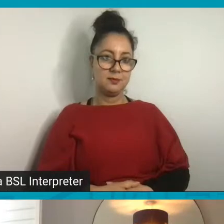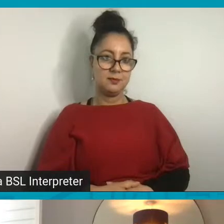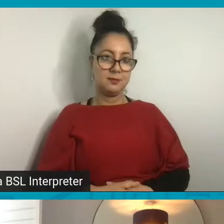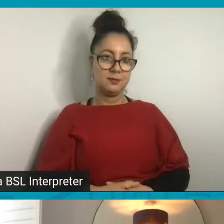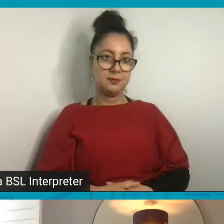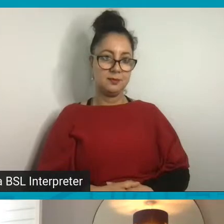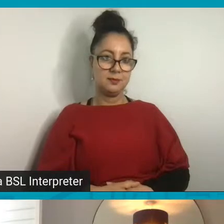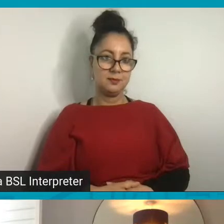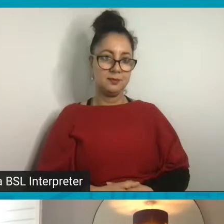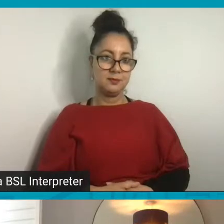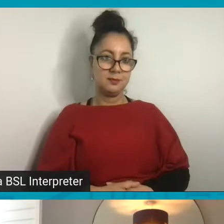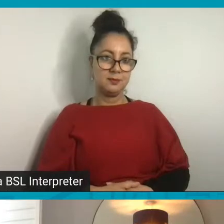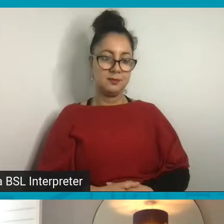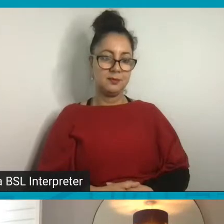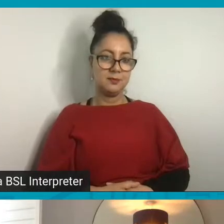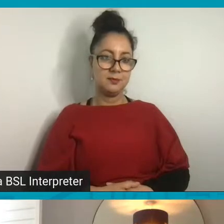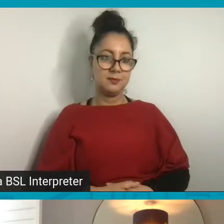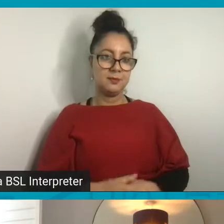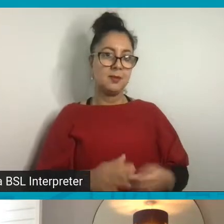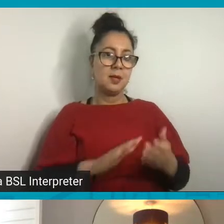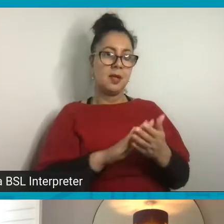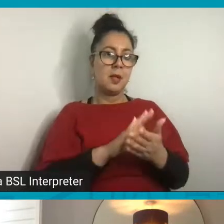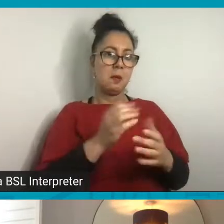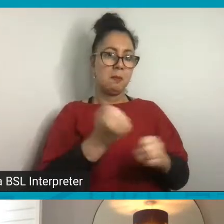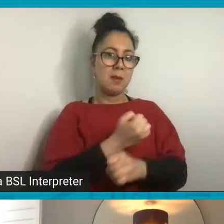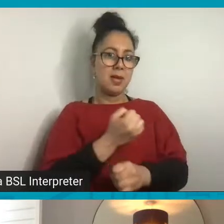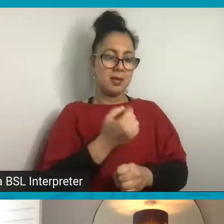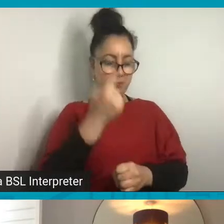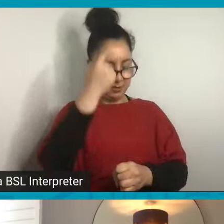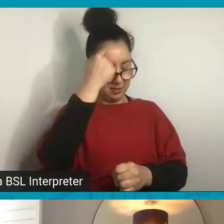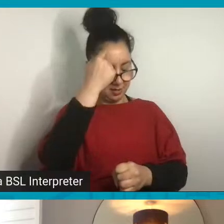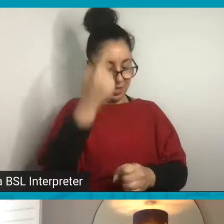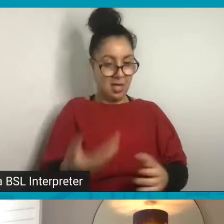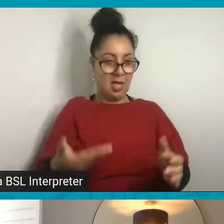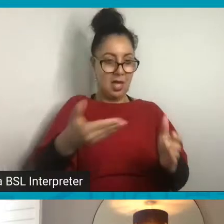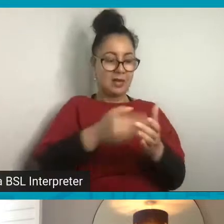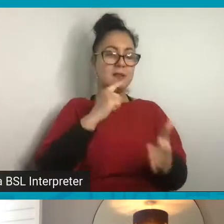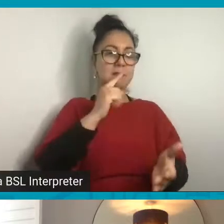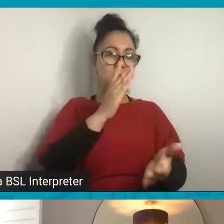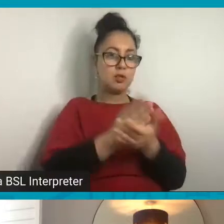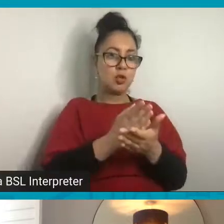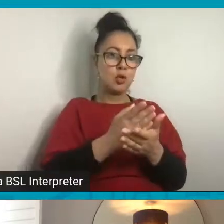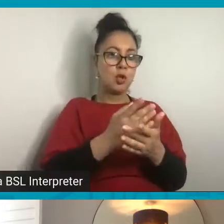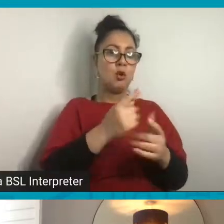think of writing, adding to my pledge, reuse, recycle.